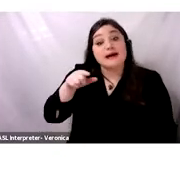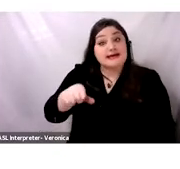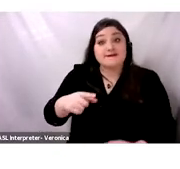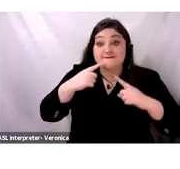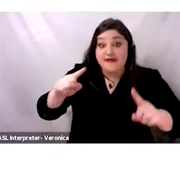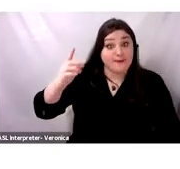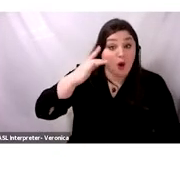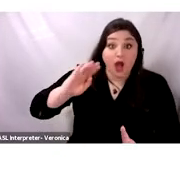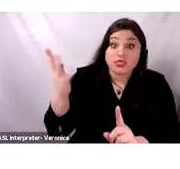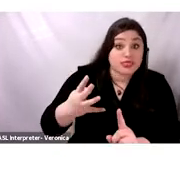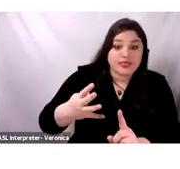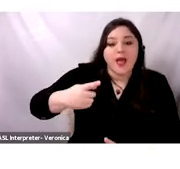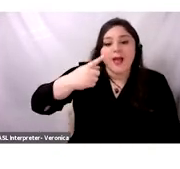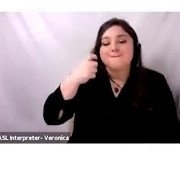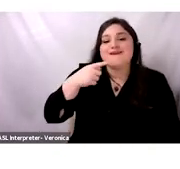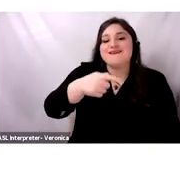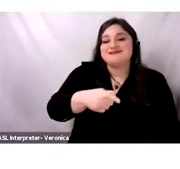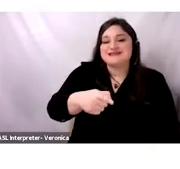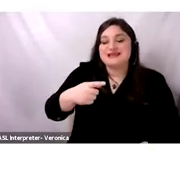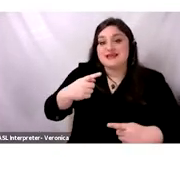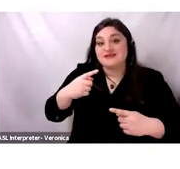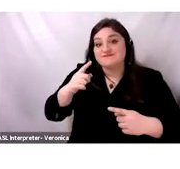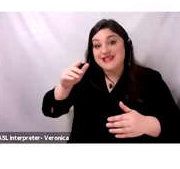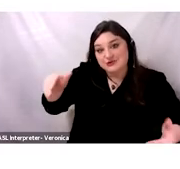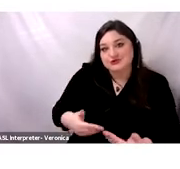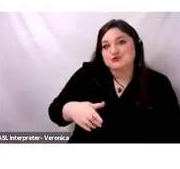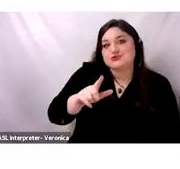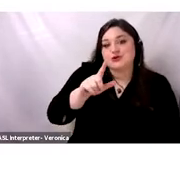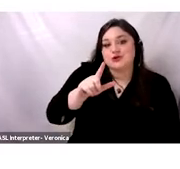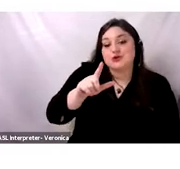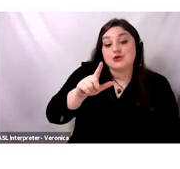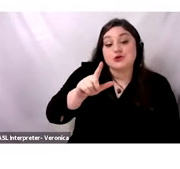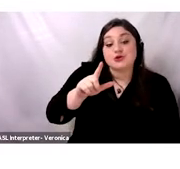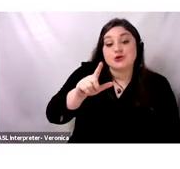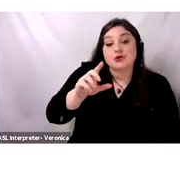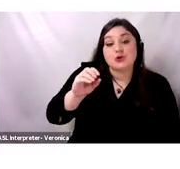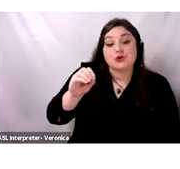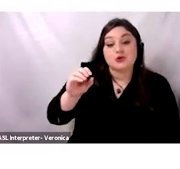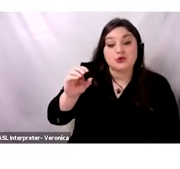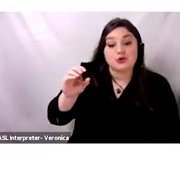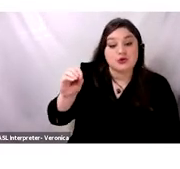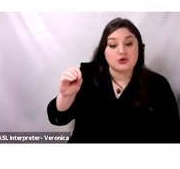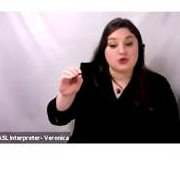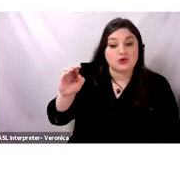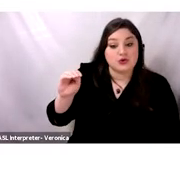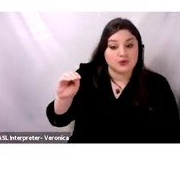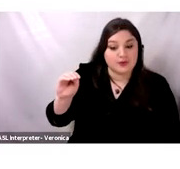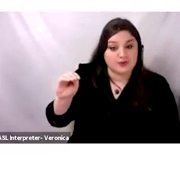the oud. Let me give you an idea of what the oud is. Just one moment to actually